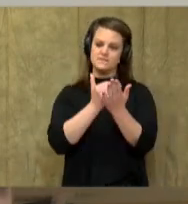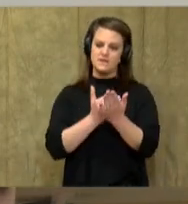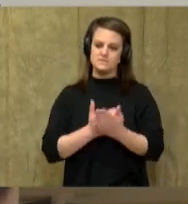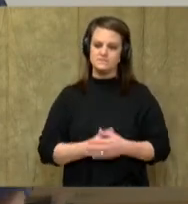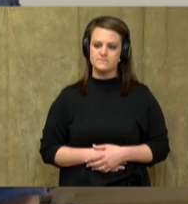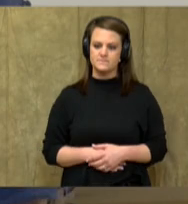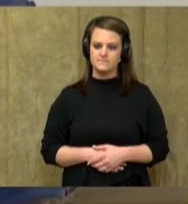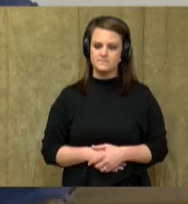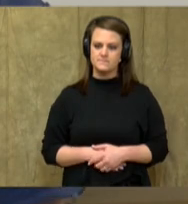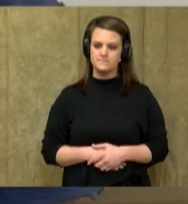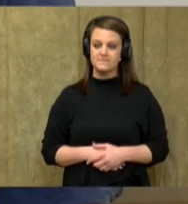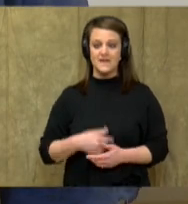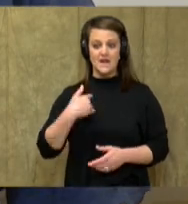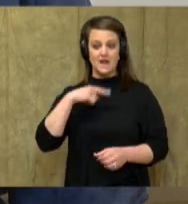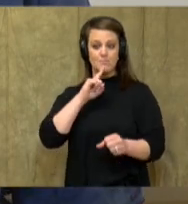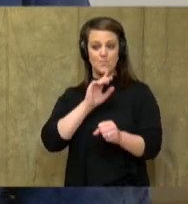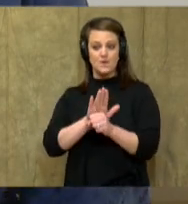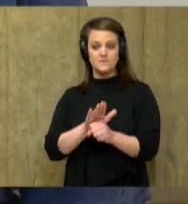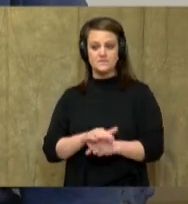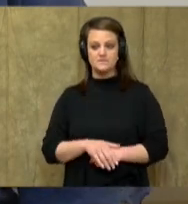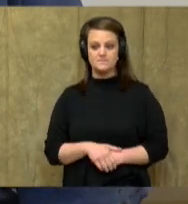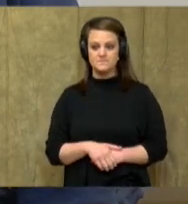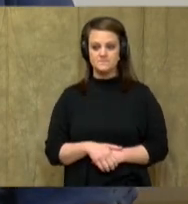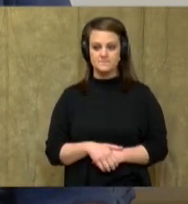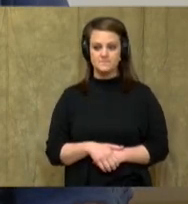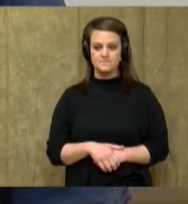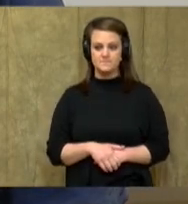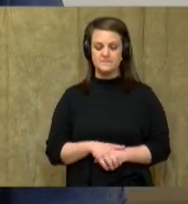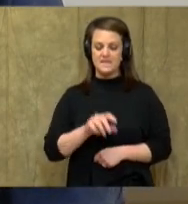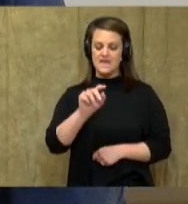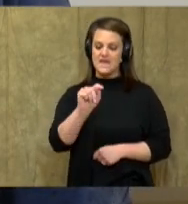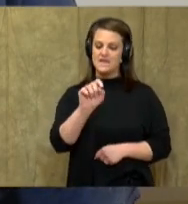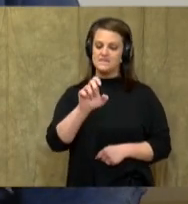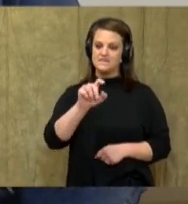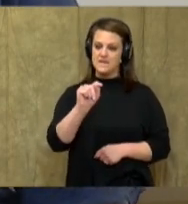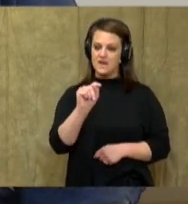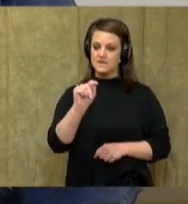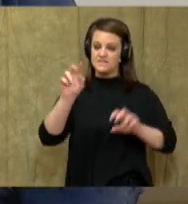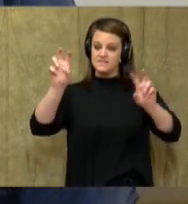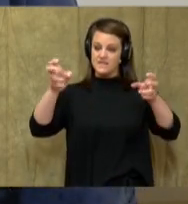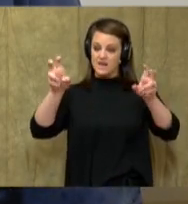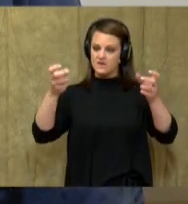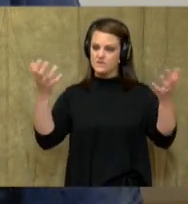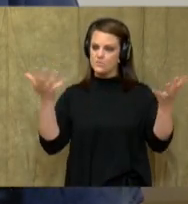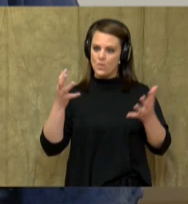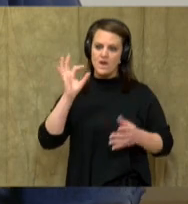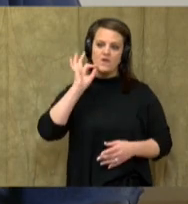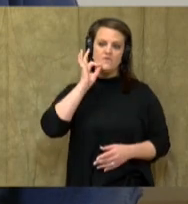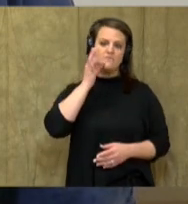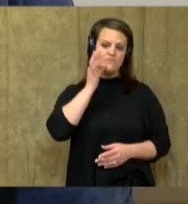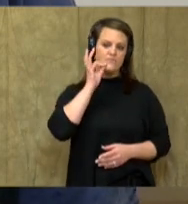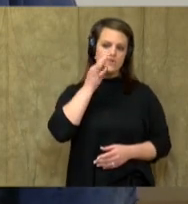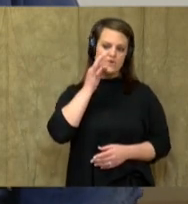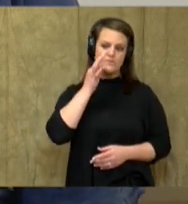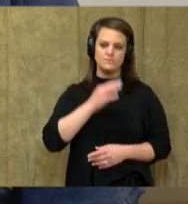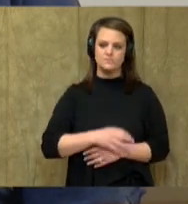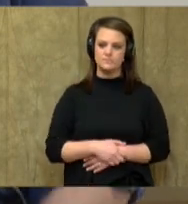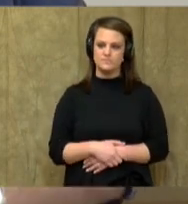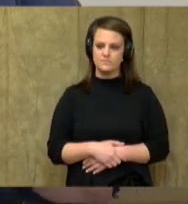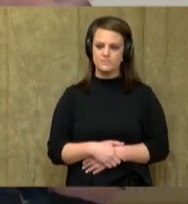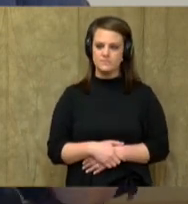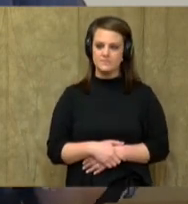And just as I promised, the text title is Fruit of the Bog. Now,